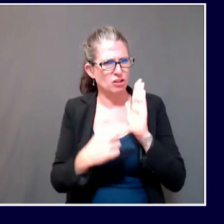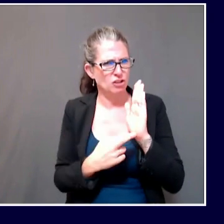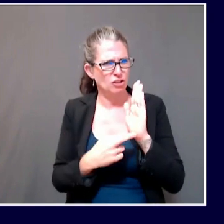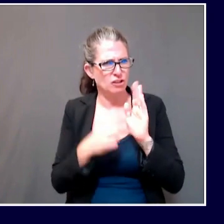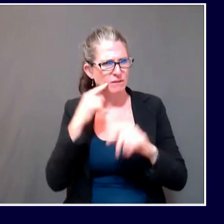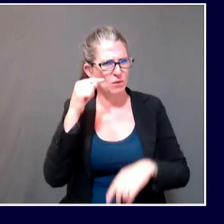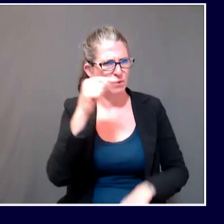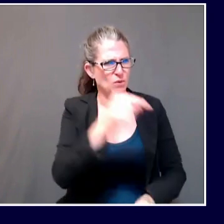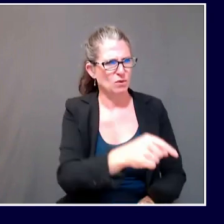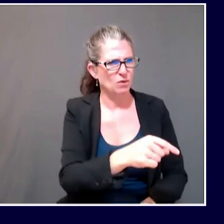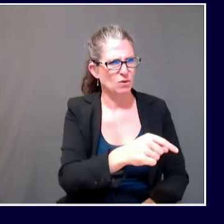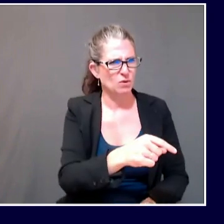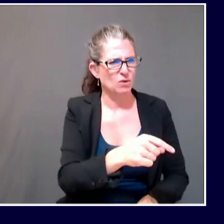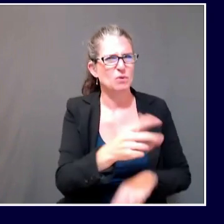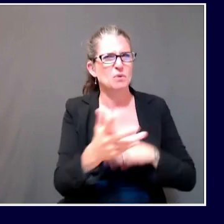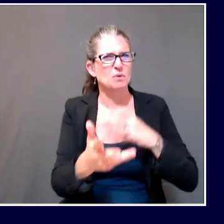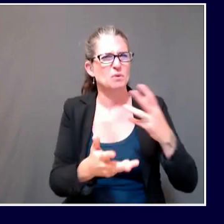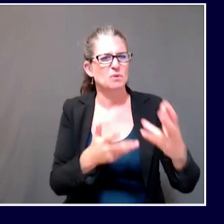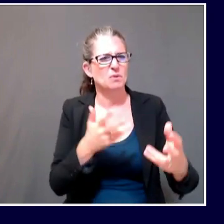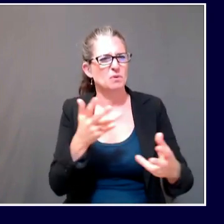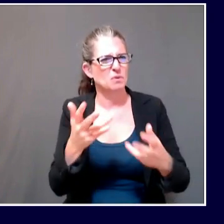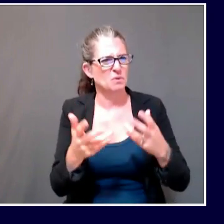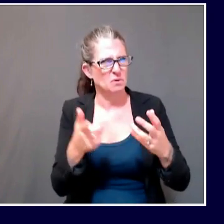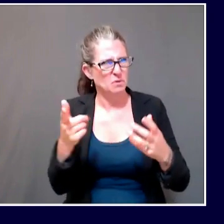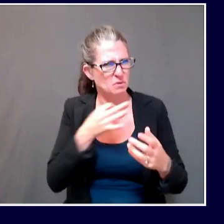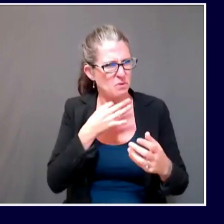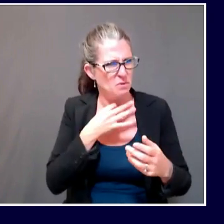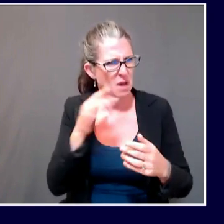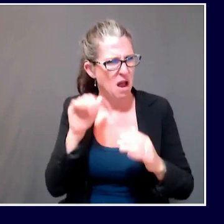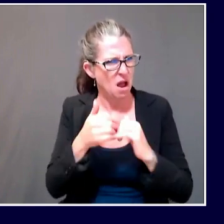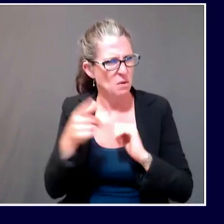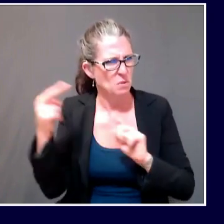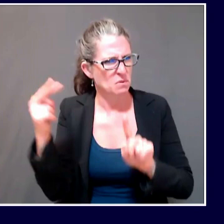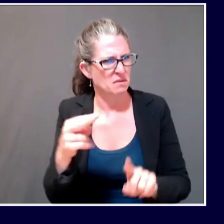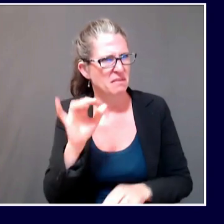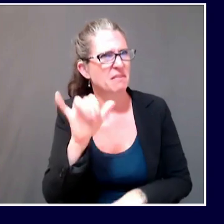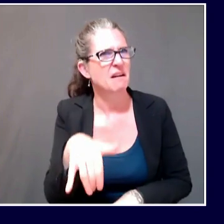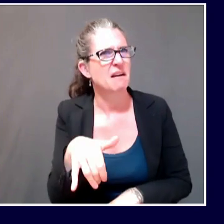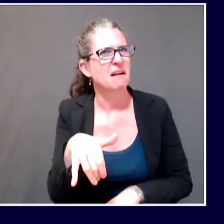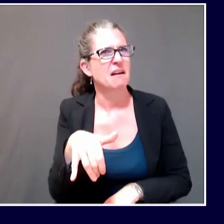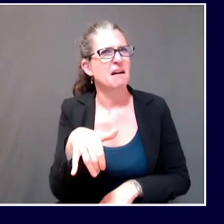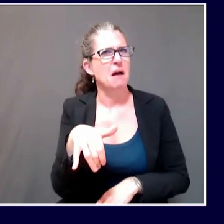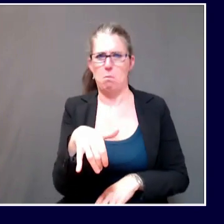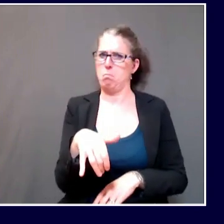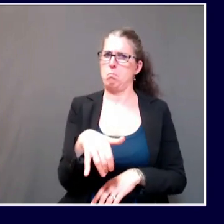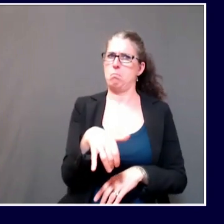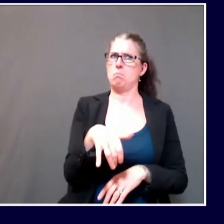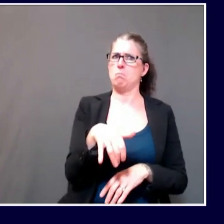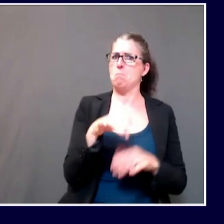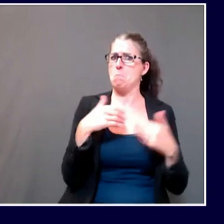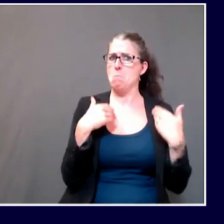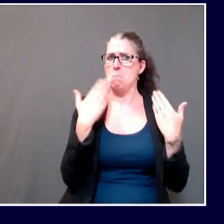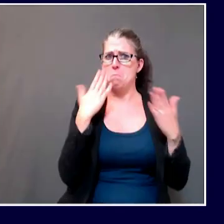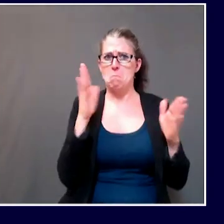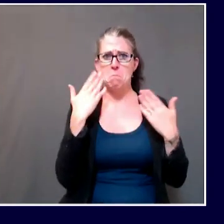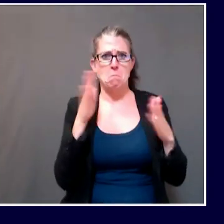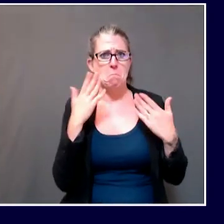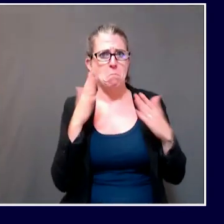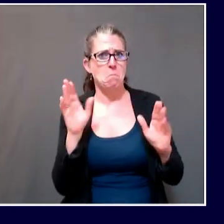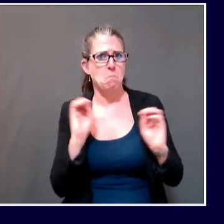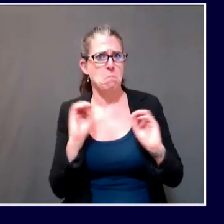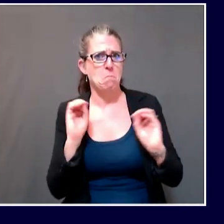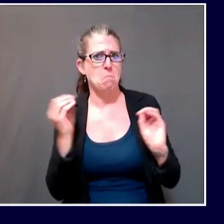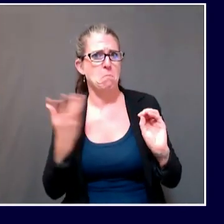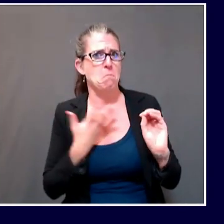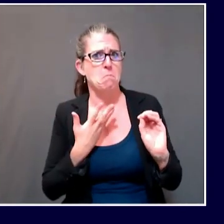Joe, I'm not aware of reports of that nature. What I would say is that as with any individual coming